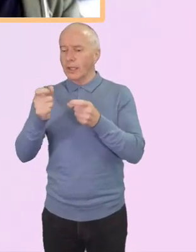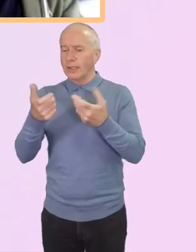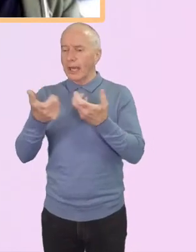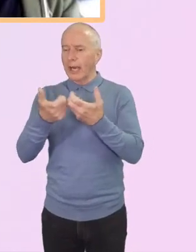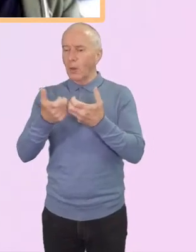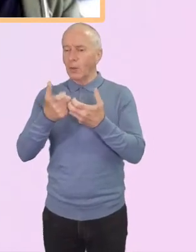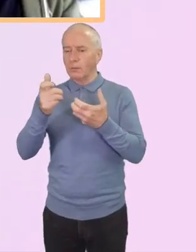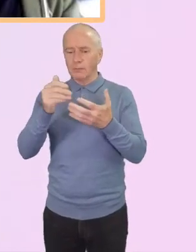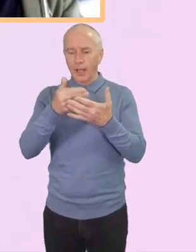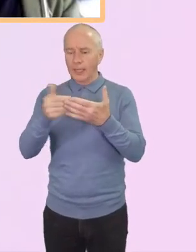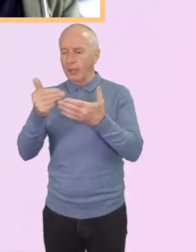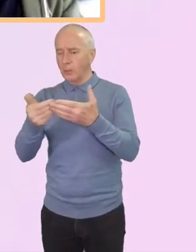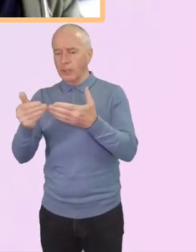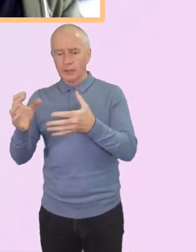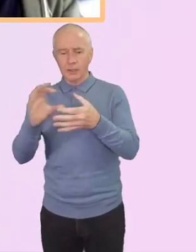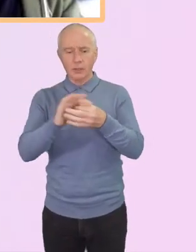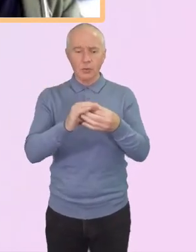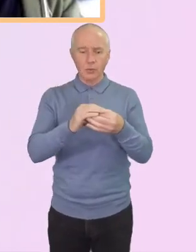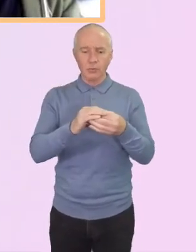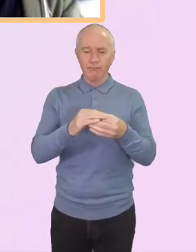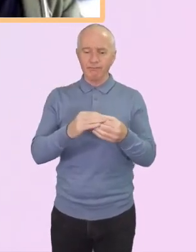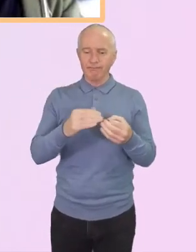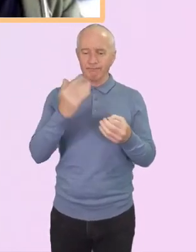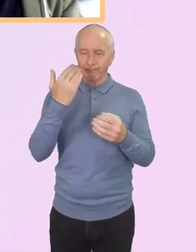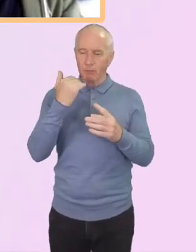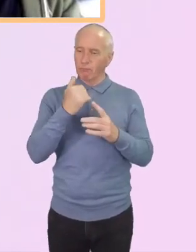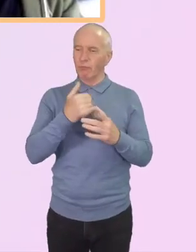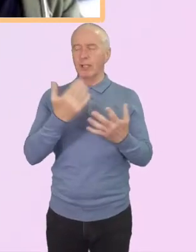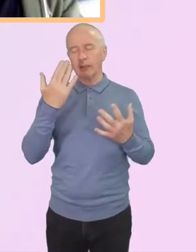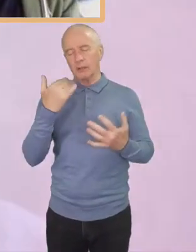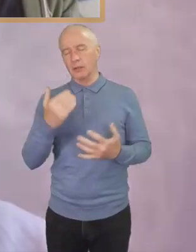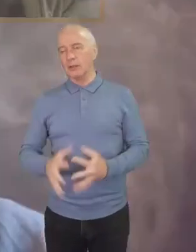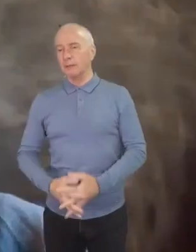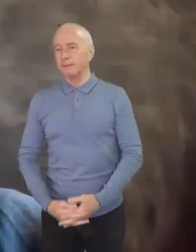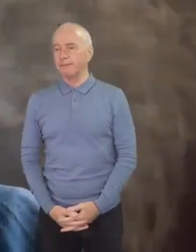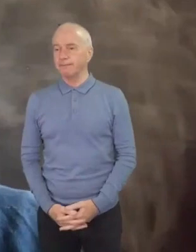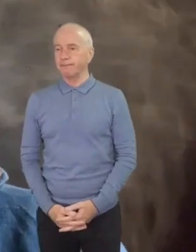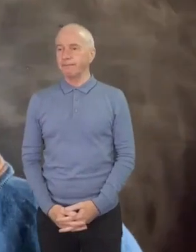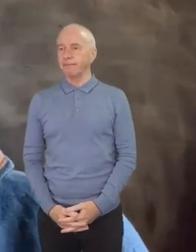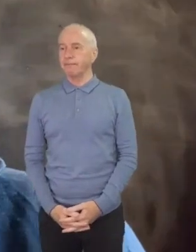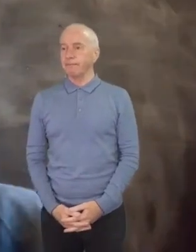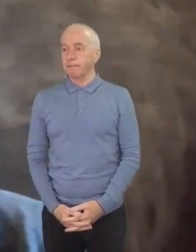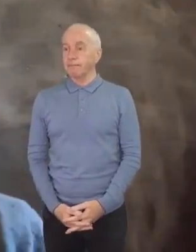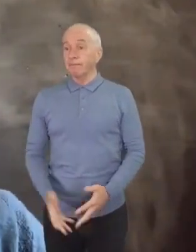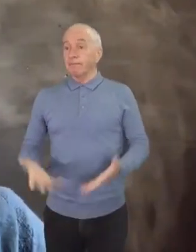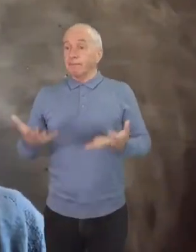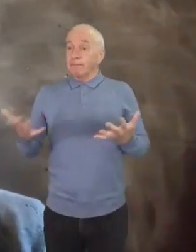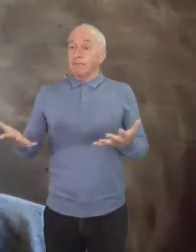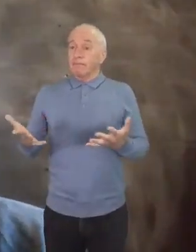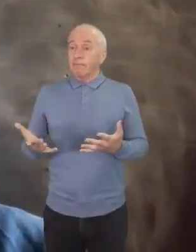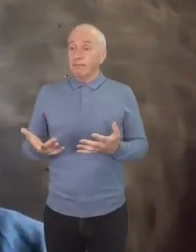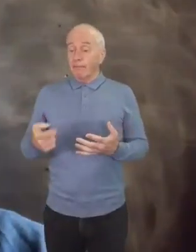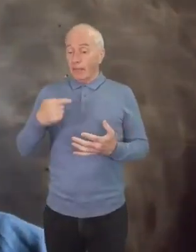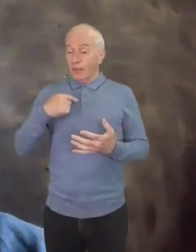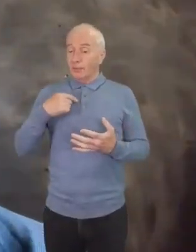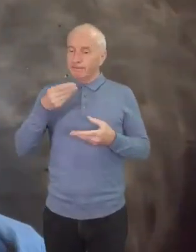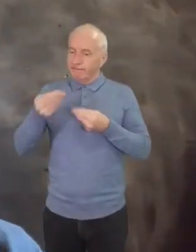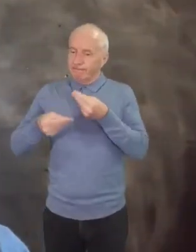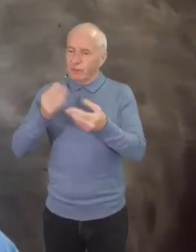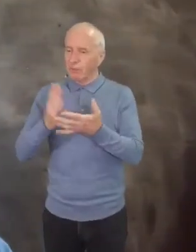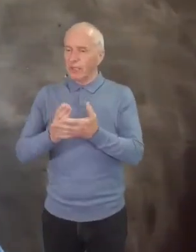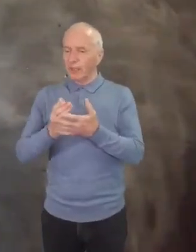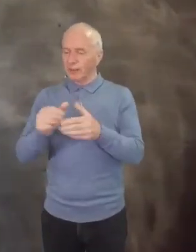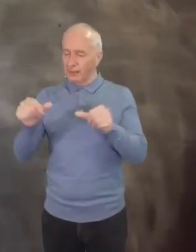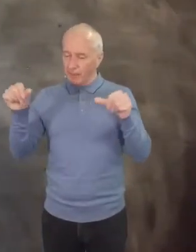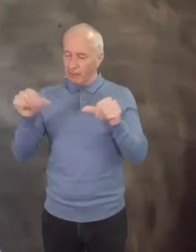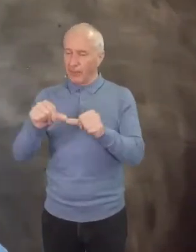race. Thank you, Tim, for preparing this video. Hi, everyone. I'm going to give a really brief summary